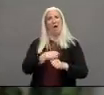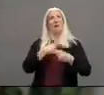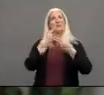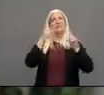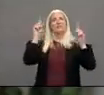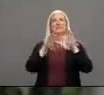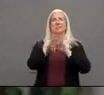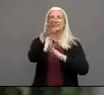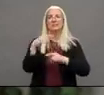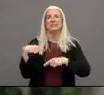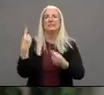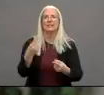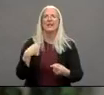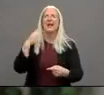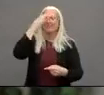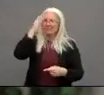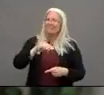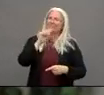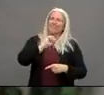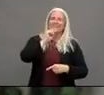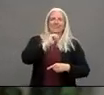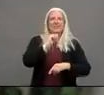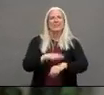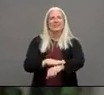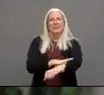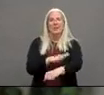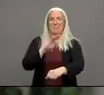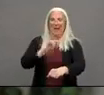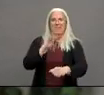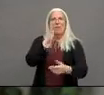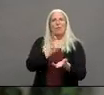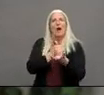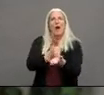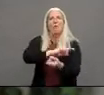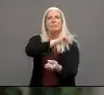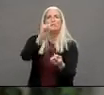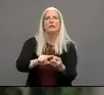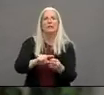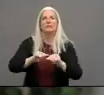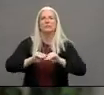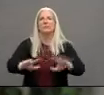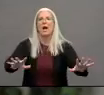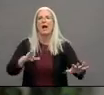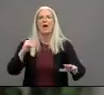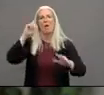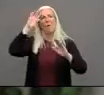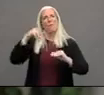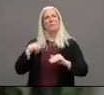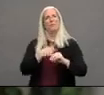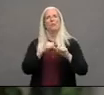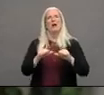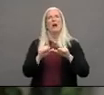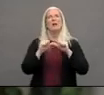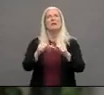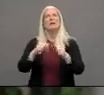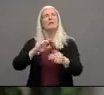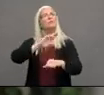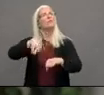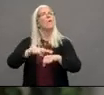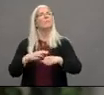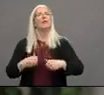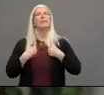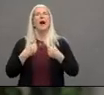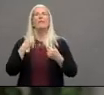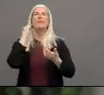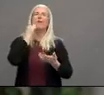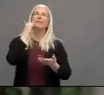slow or stop the spread of the virus that hopefully we will be able to resume our regular normal activities with less disruption in